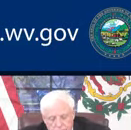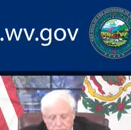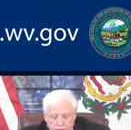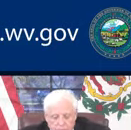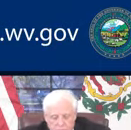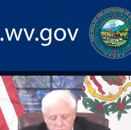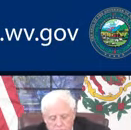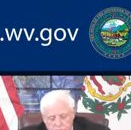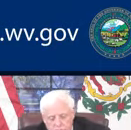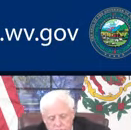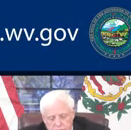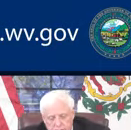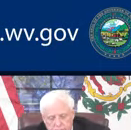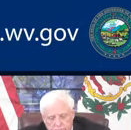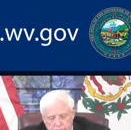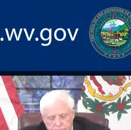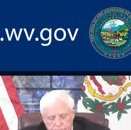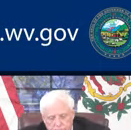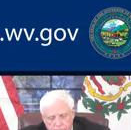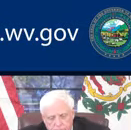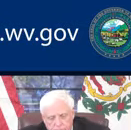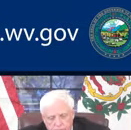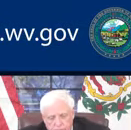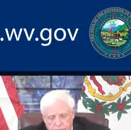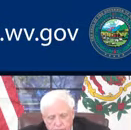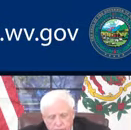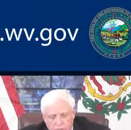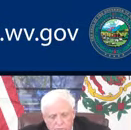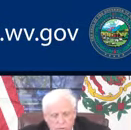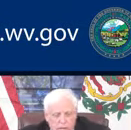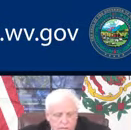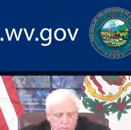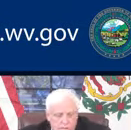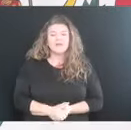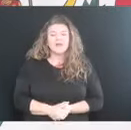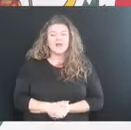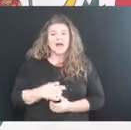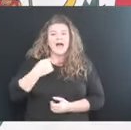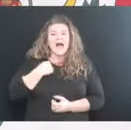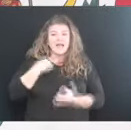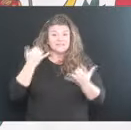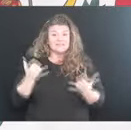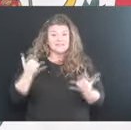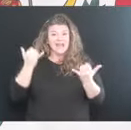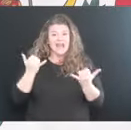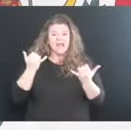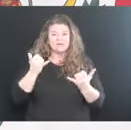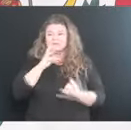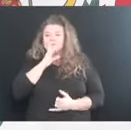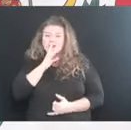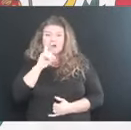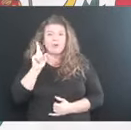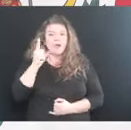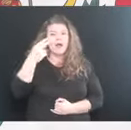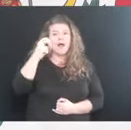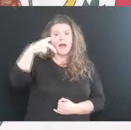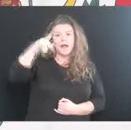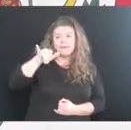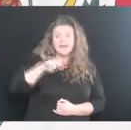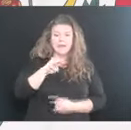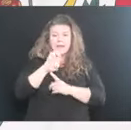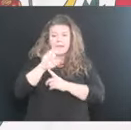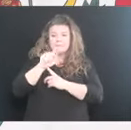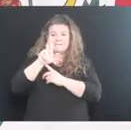Well, I might as well address it right now. I was on Hoppy today, Metro News and everything, and we went into